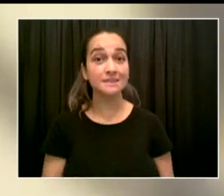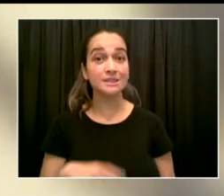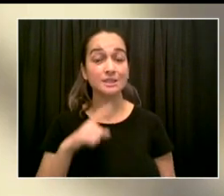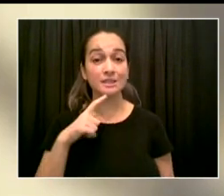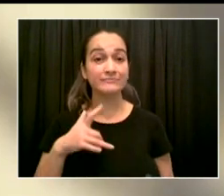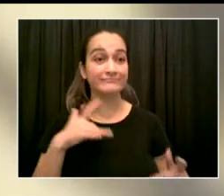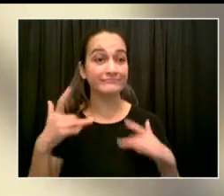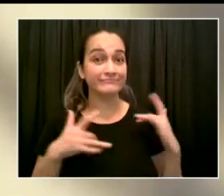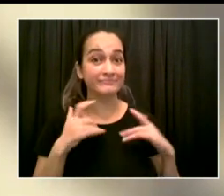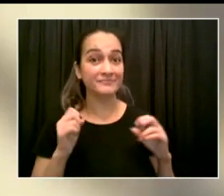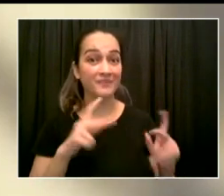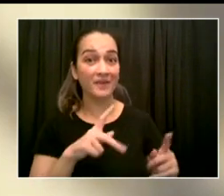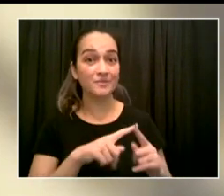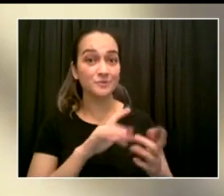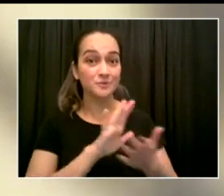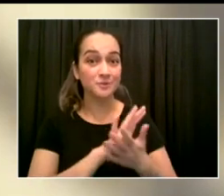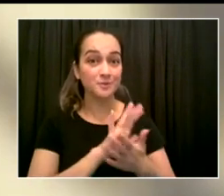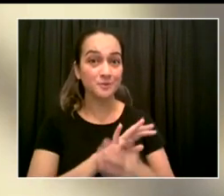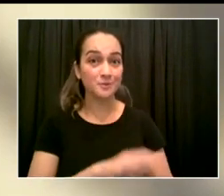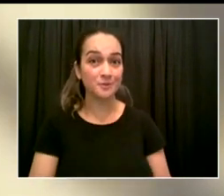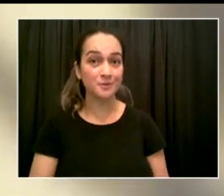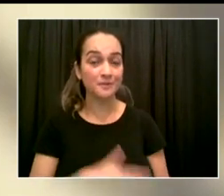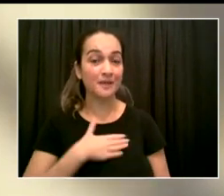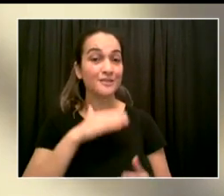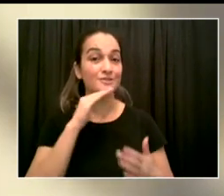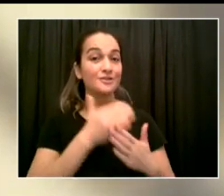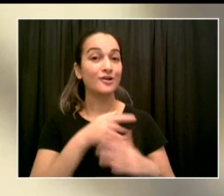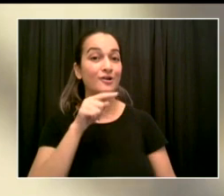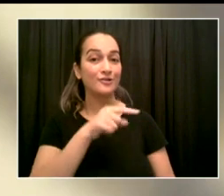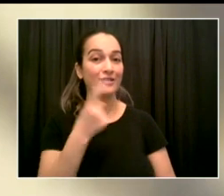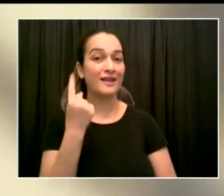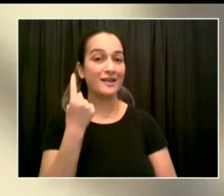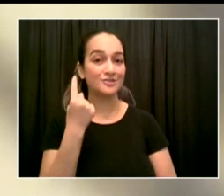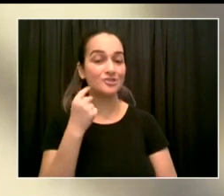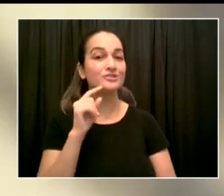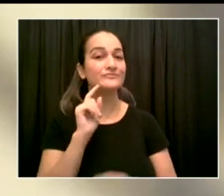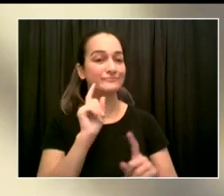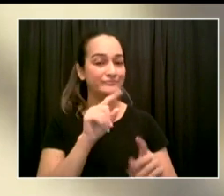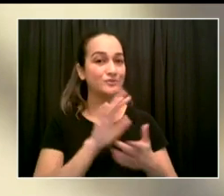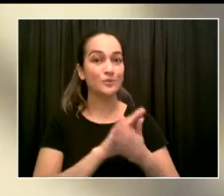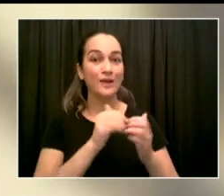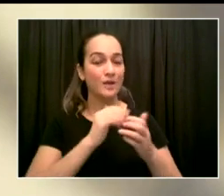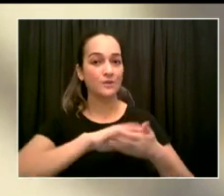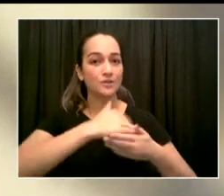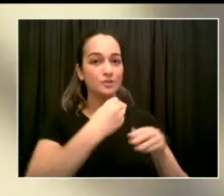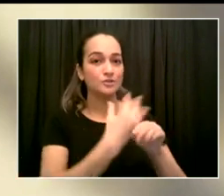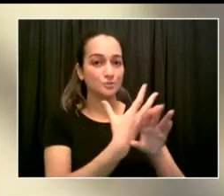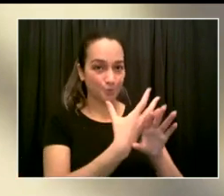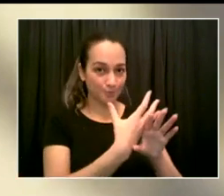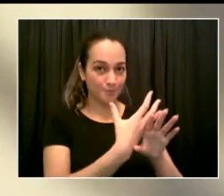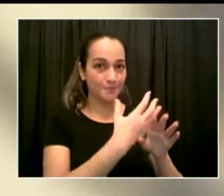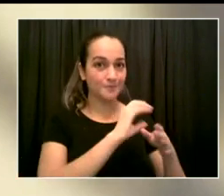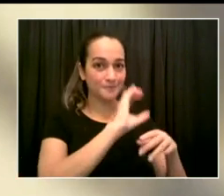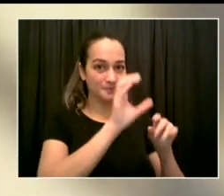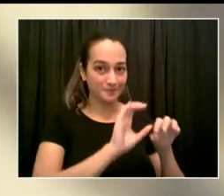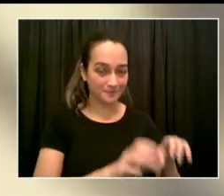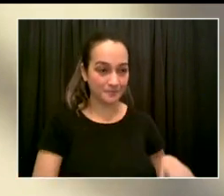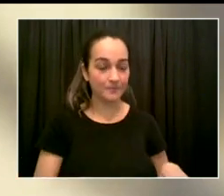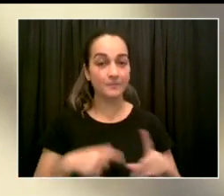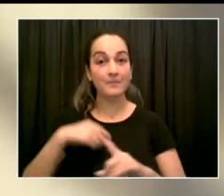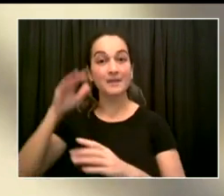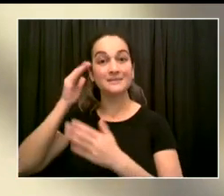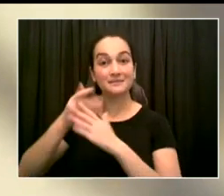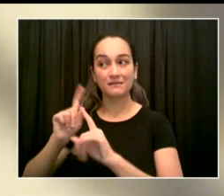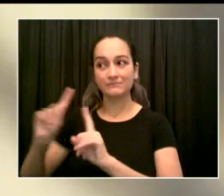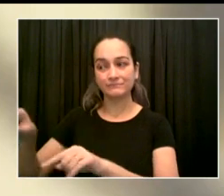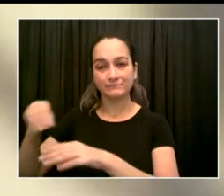was remote all last year, and my son, Jeffrey, went back in person. So I truly know the whole spectrum. Angelina is in eighth grade now,